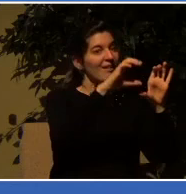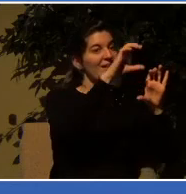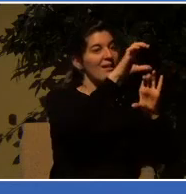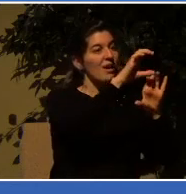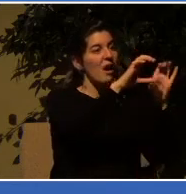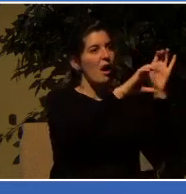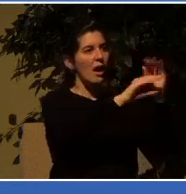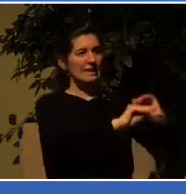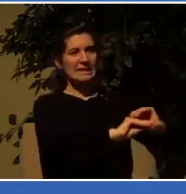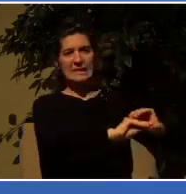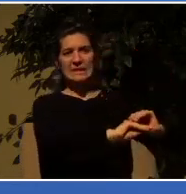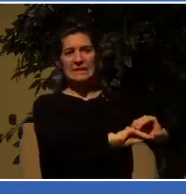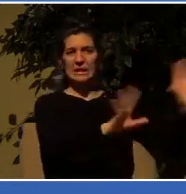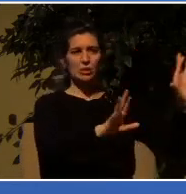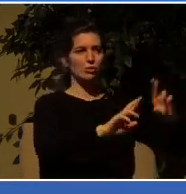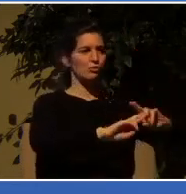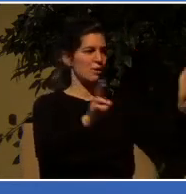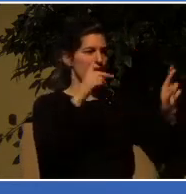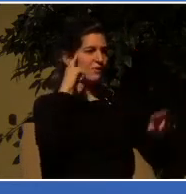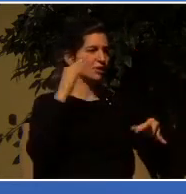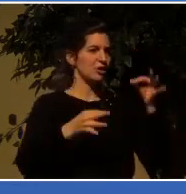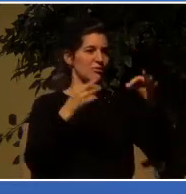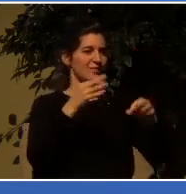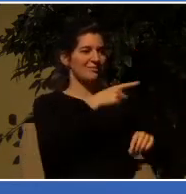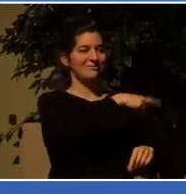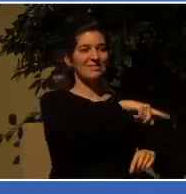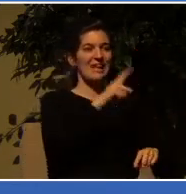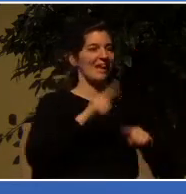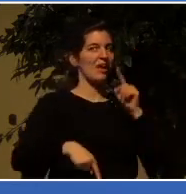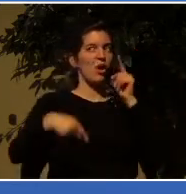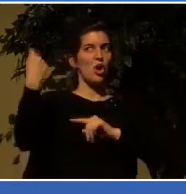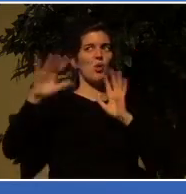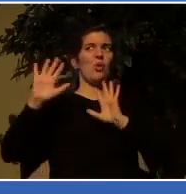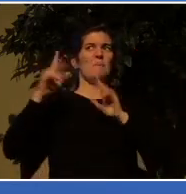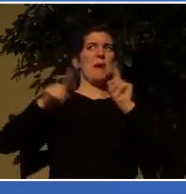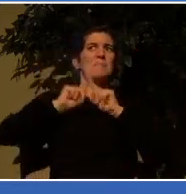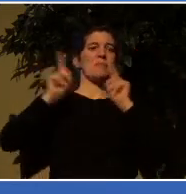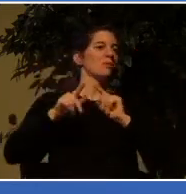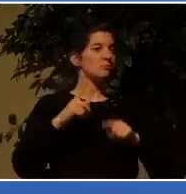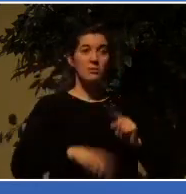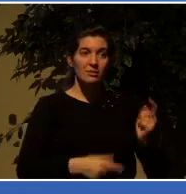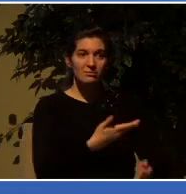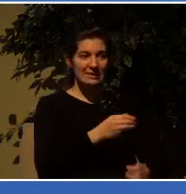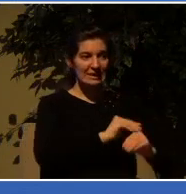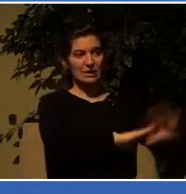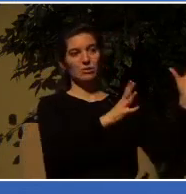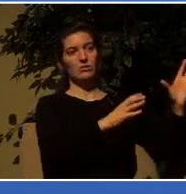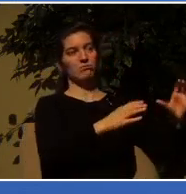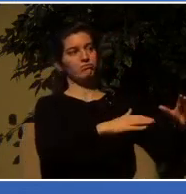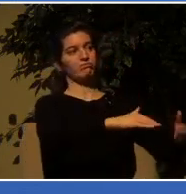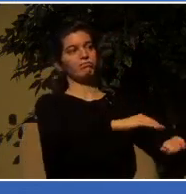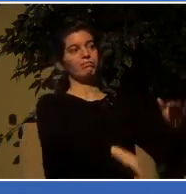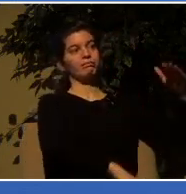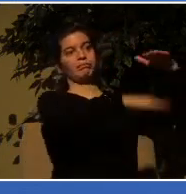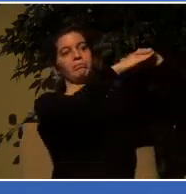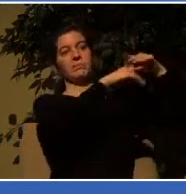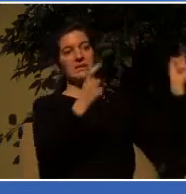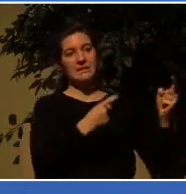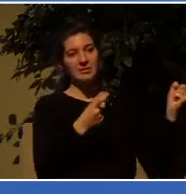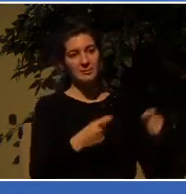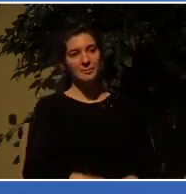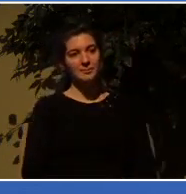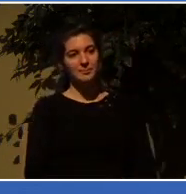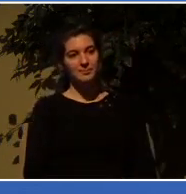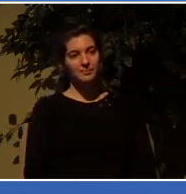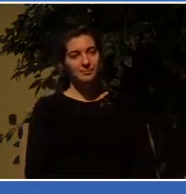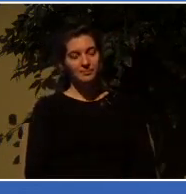justified in wiping them out Israel was in bondage